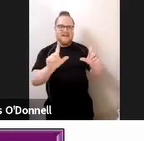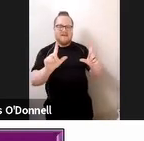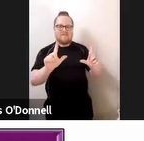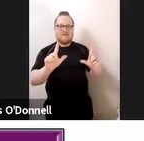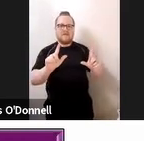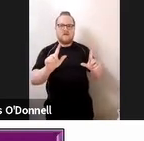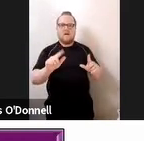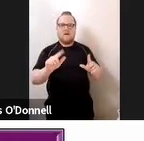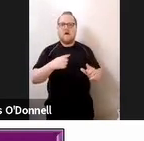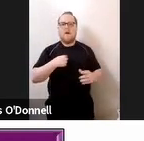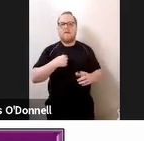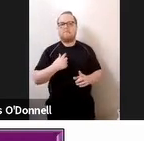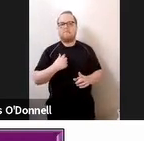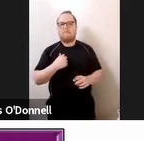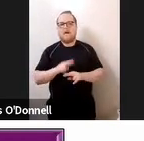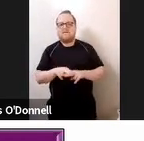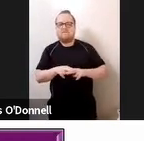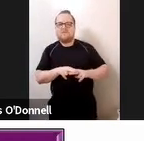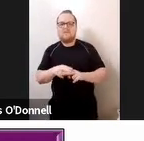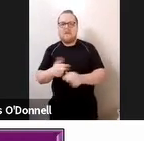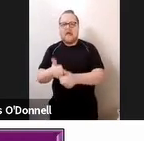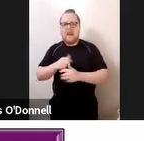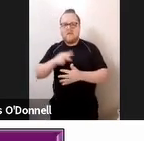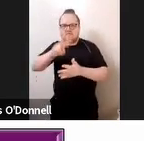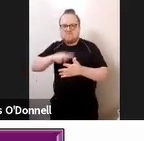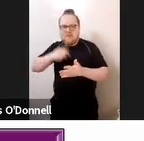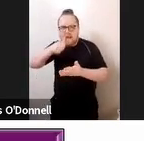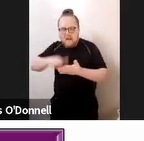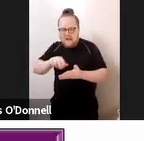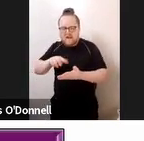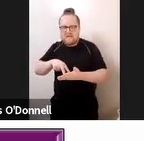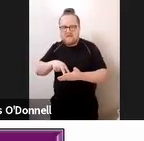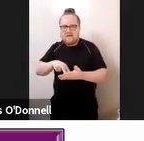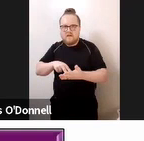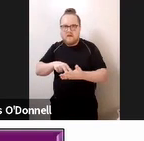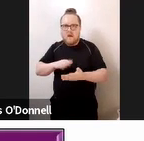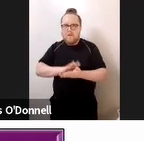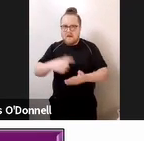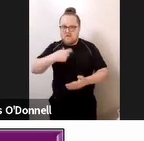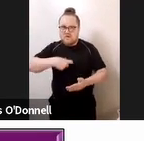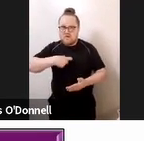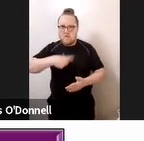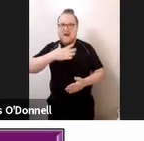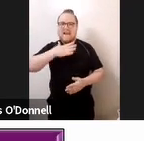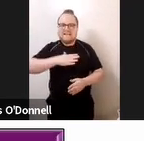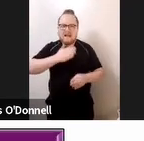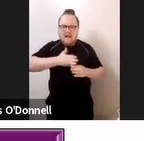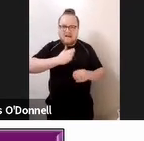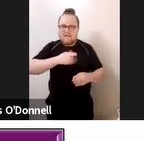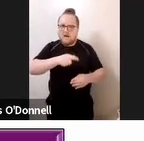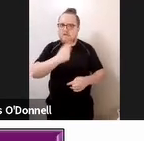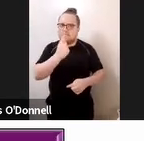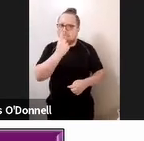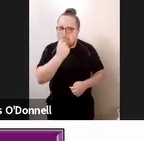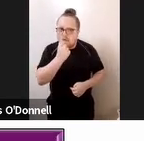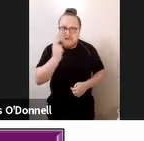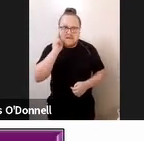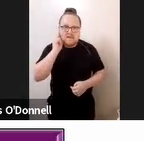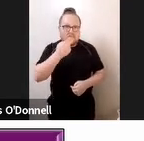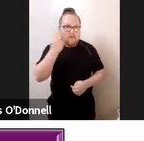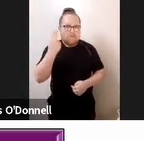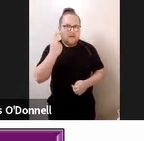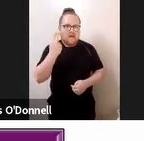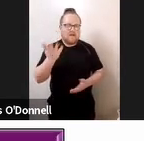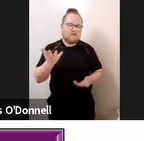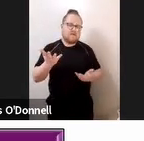aware of what it actually means and what it is what we do know is a range of definitions and